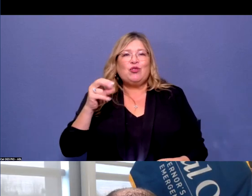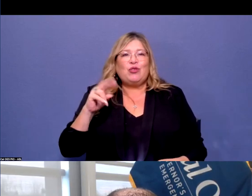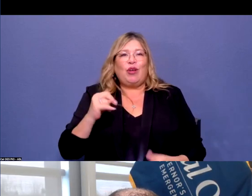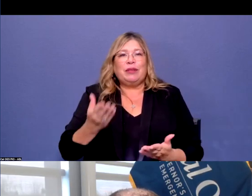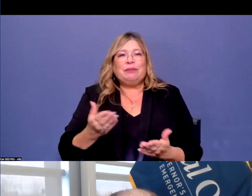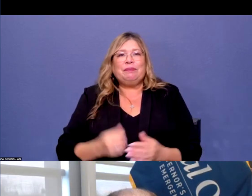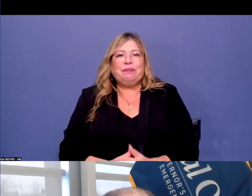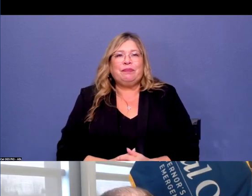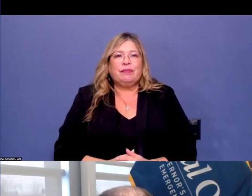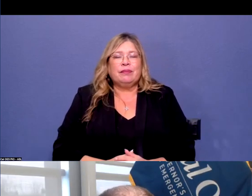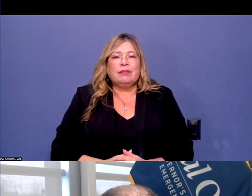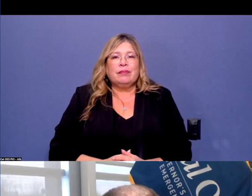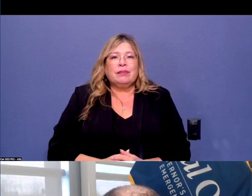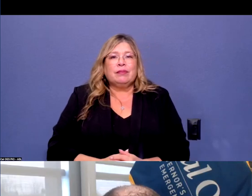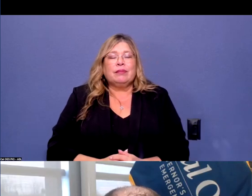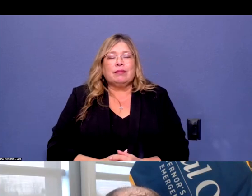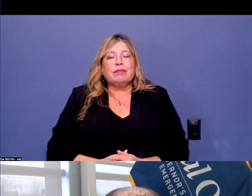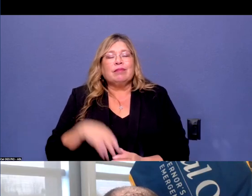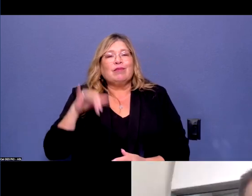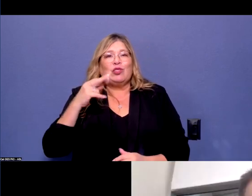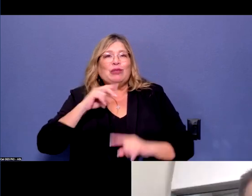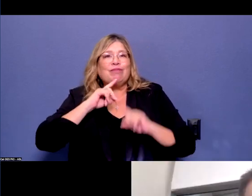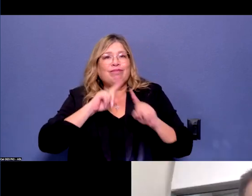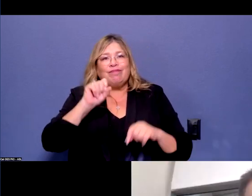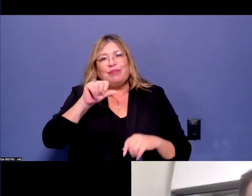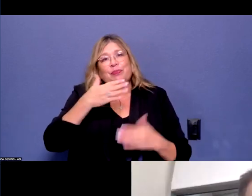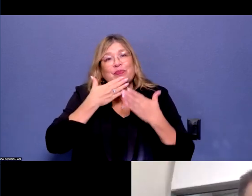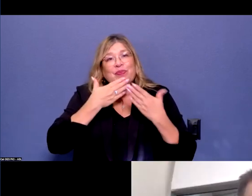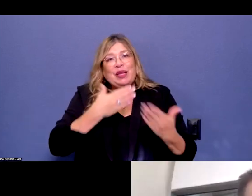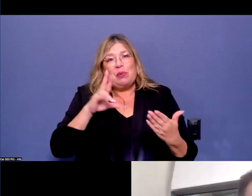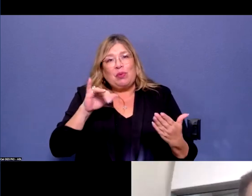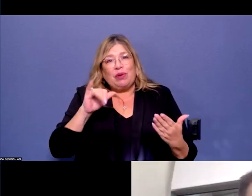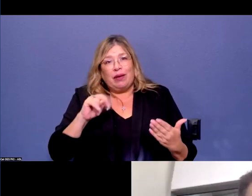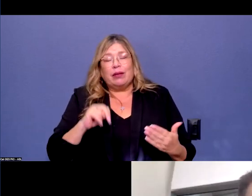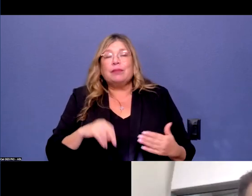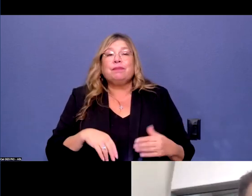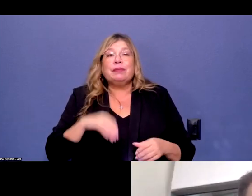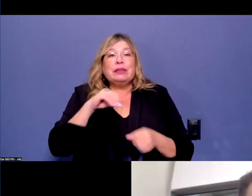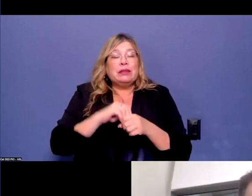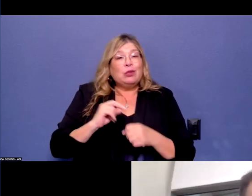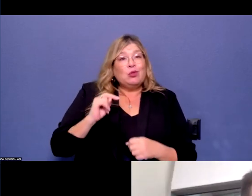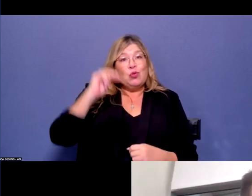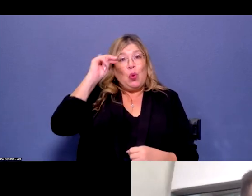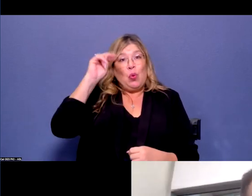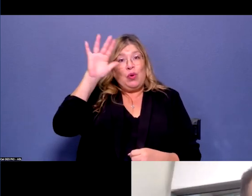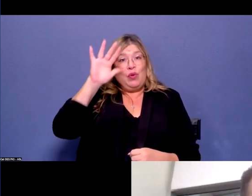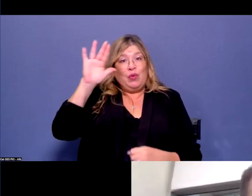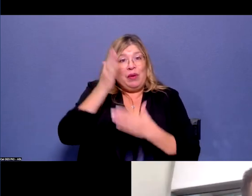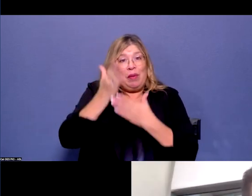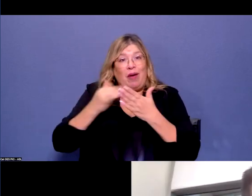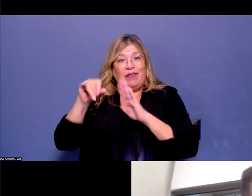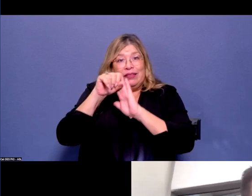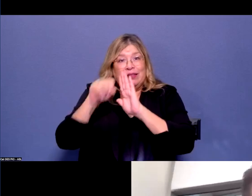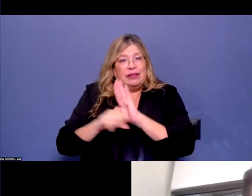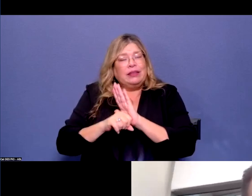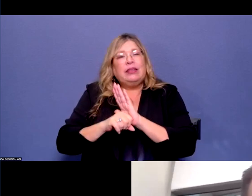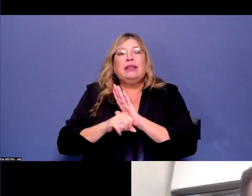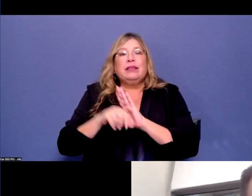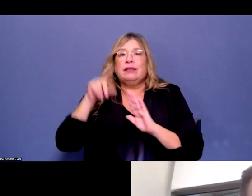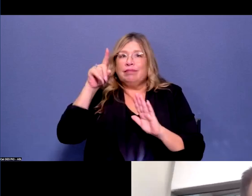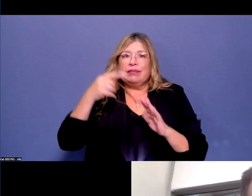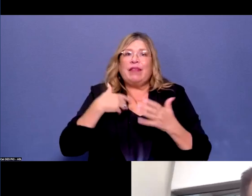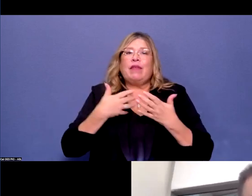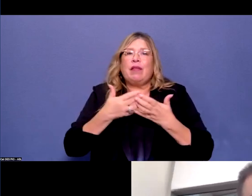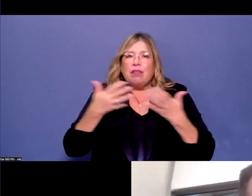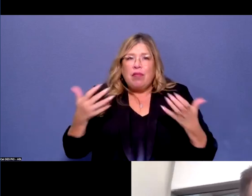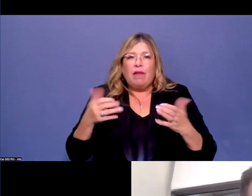Yeah, thank you, Brian. And, yeah, that far north part of the state, know, there's still quite a bit of state